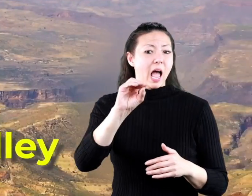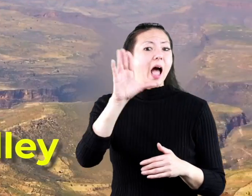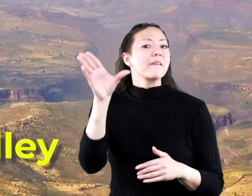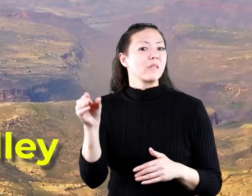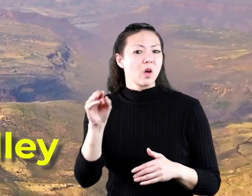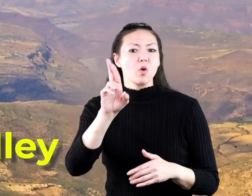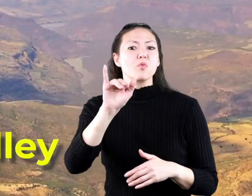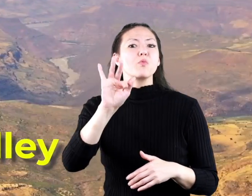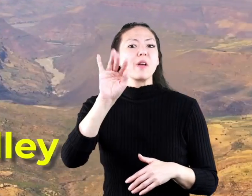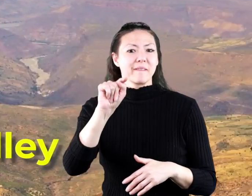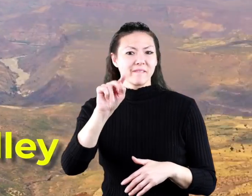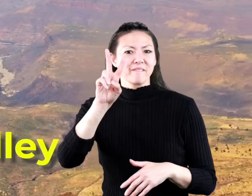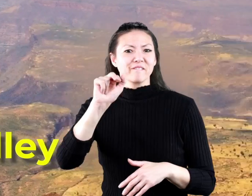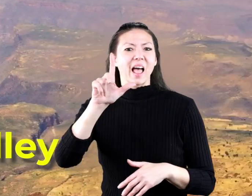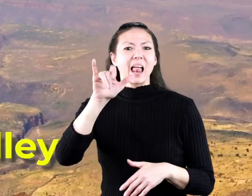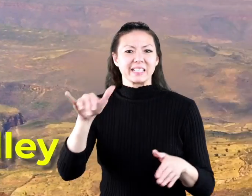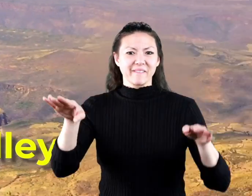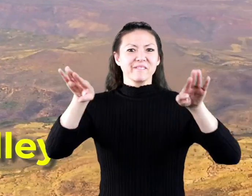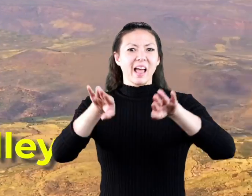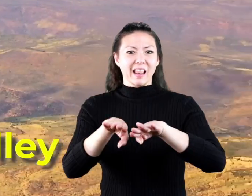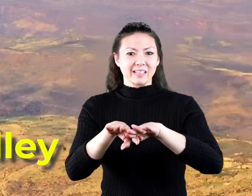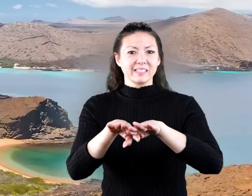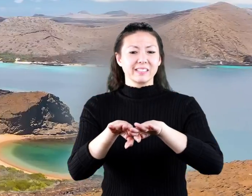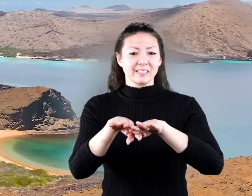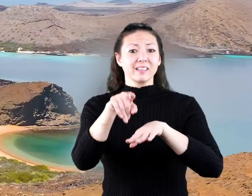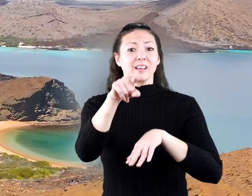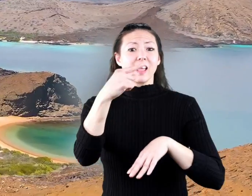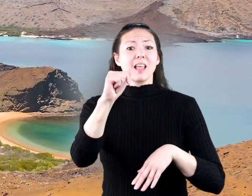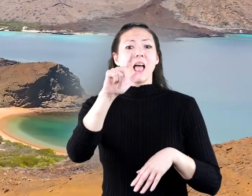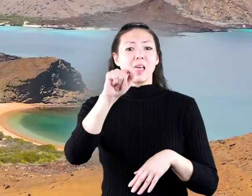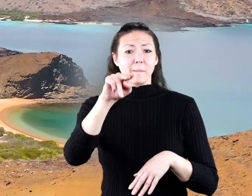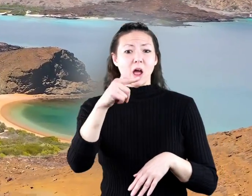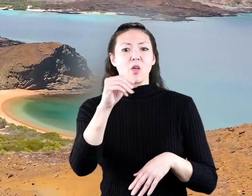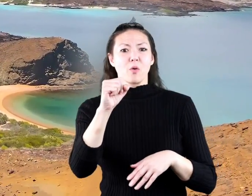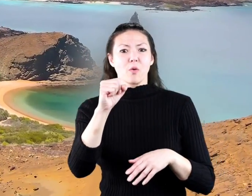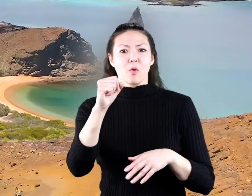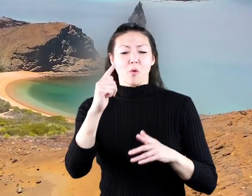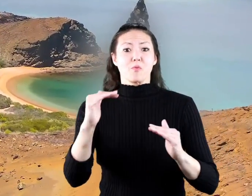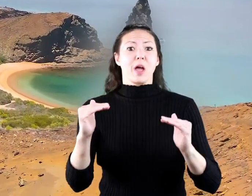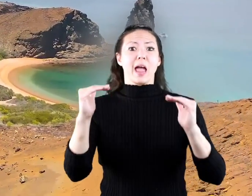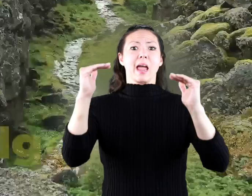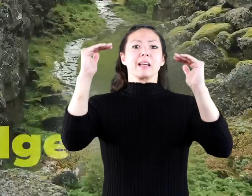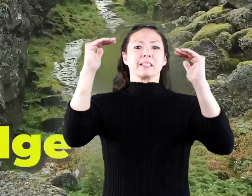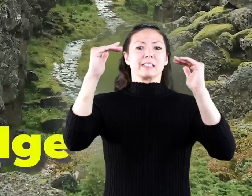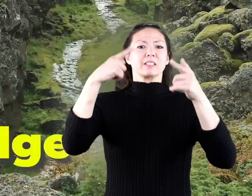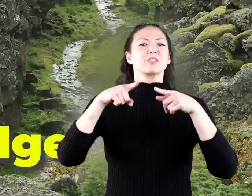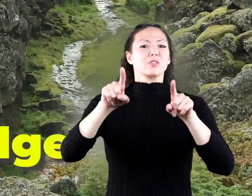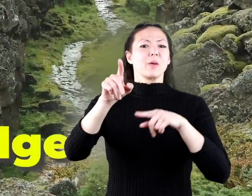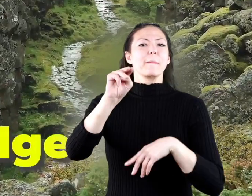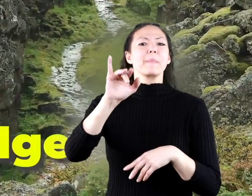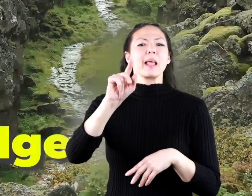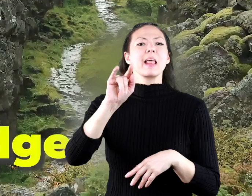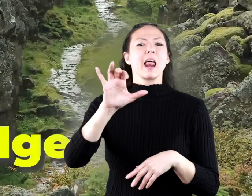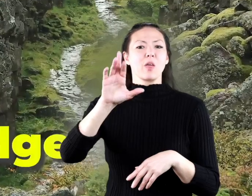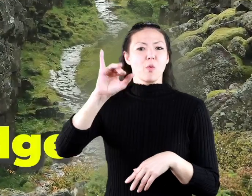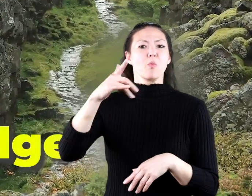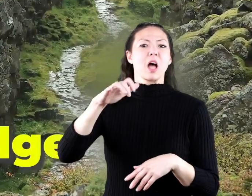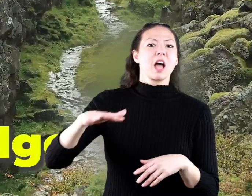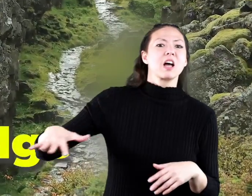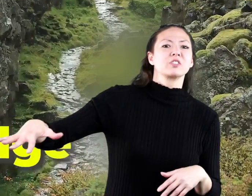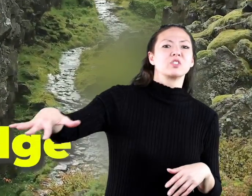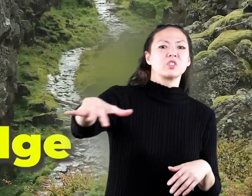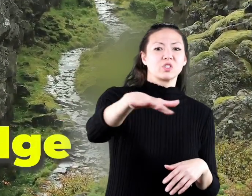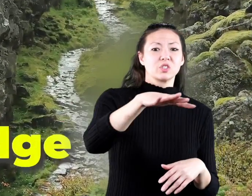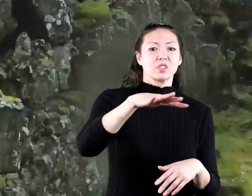the east african rift valley the galapagos rise and the mid-atlantic ridge